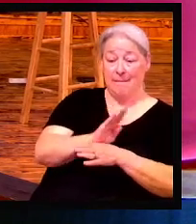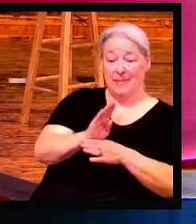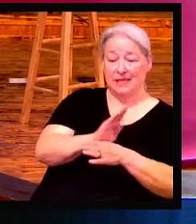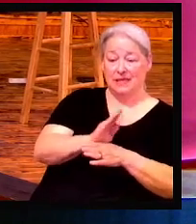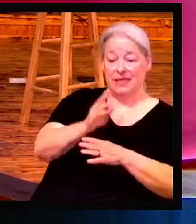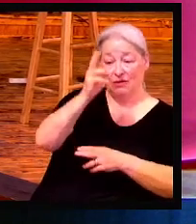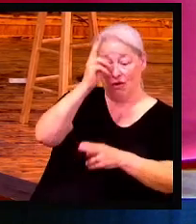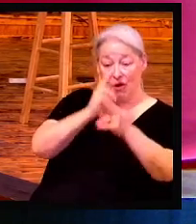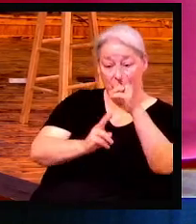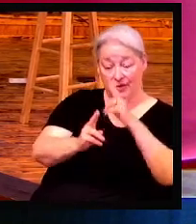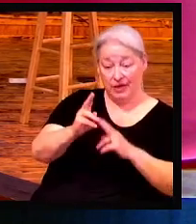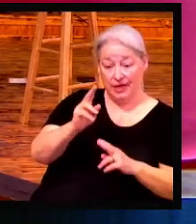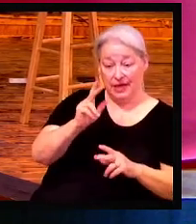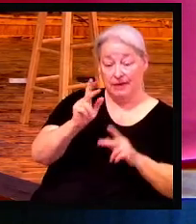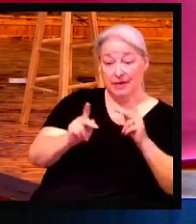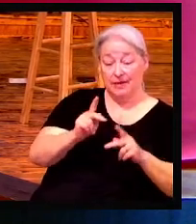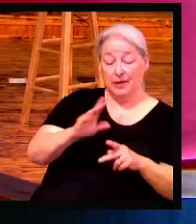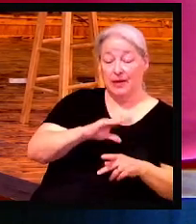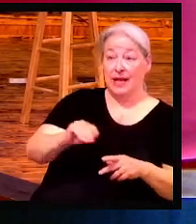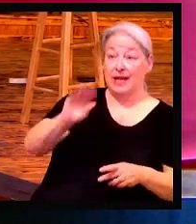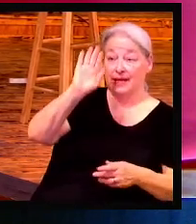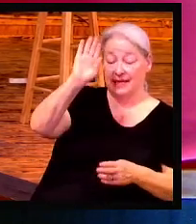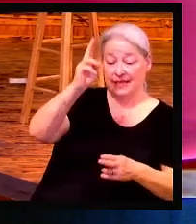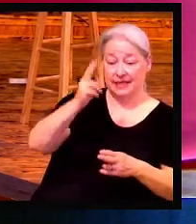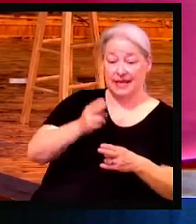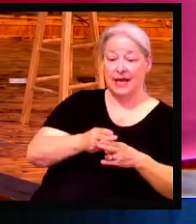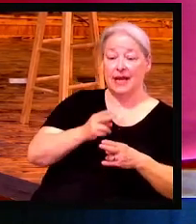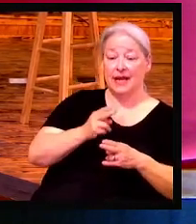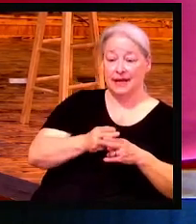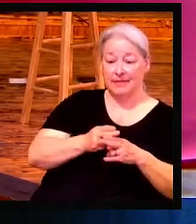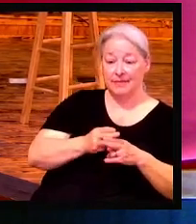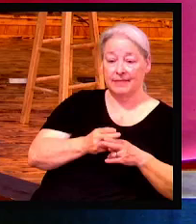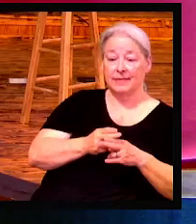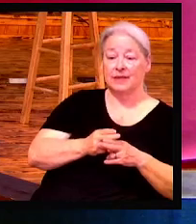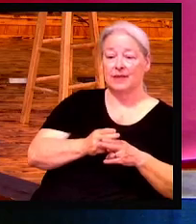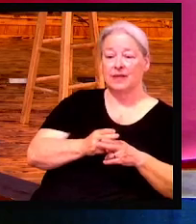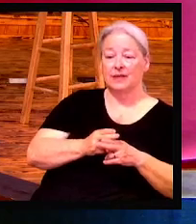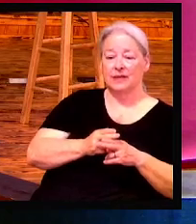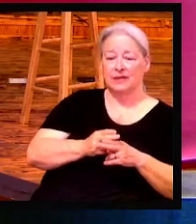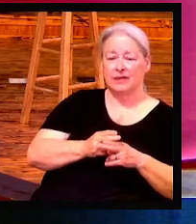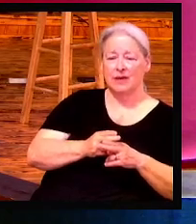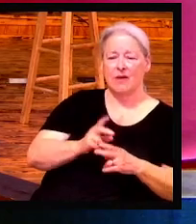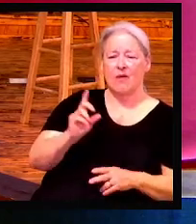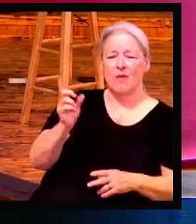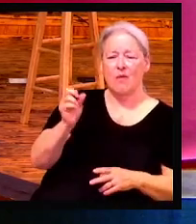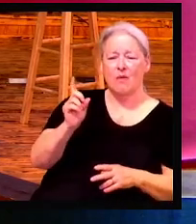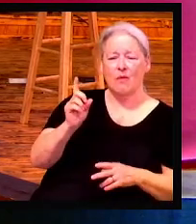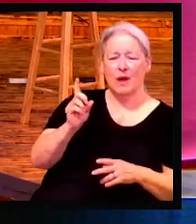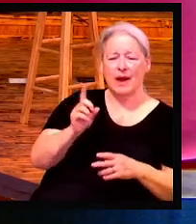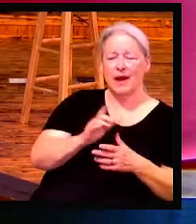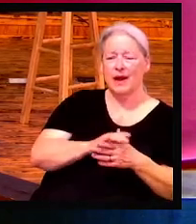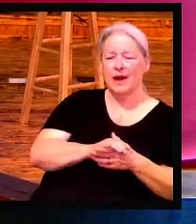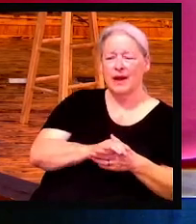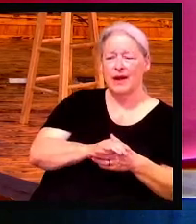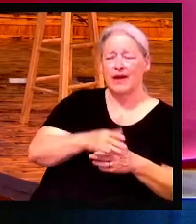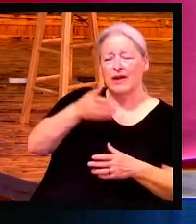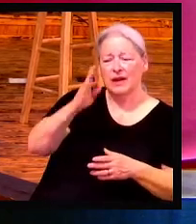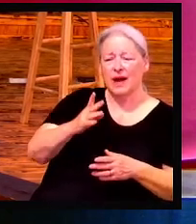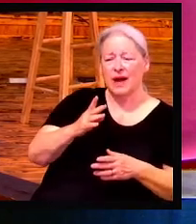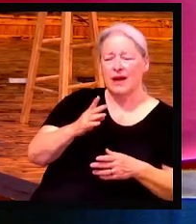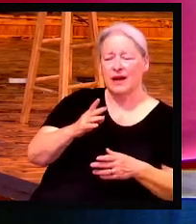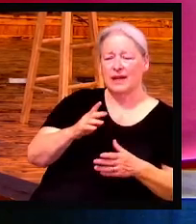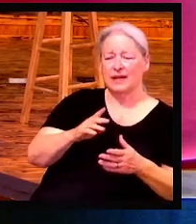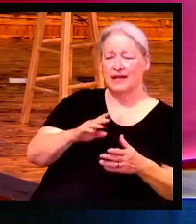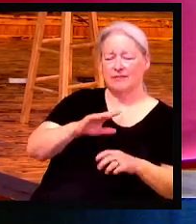honoring his name. If you believe that, say amen. So where in the world would God first set his first memorial up?